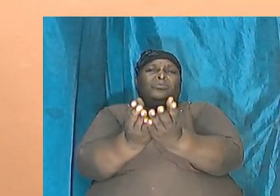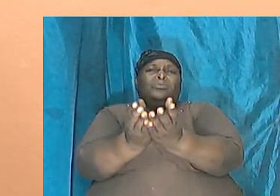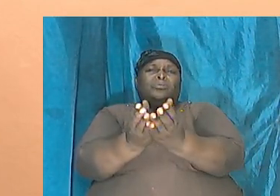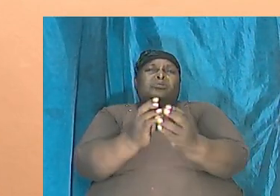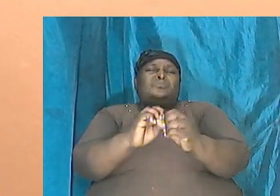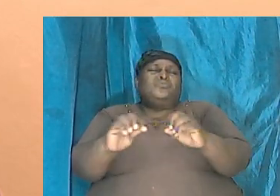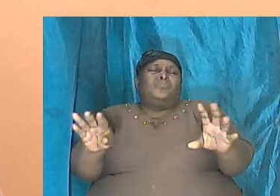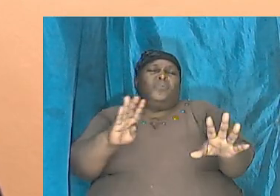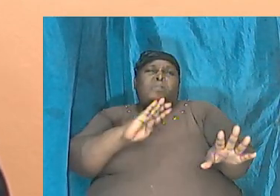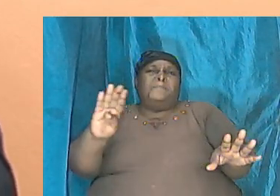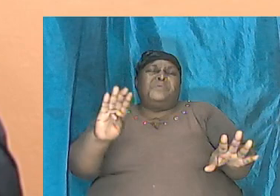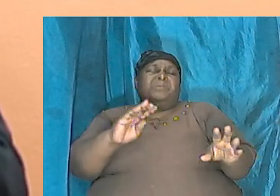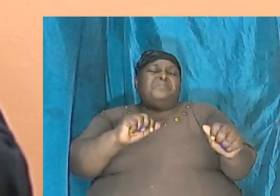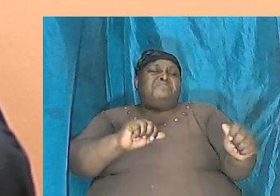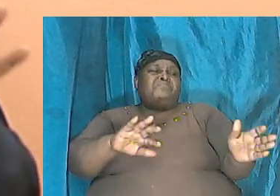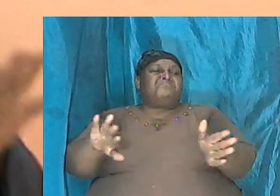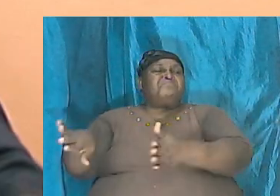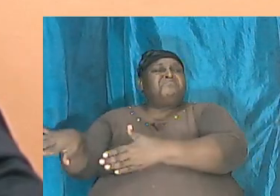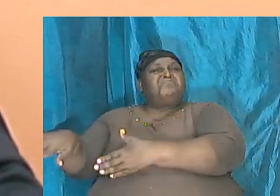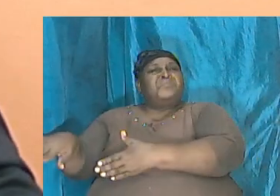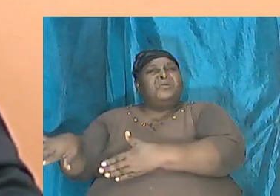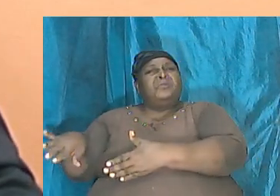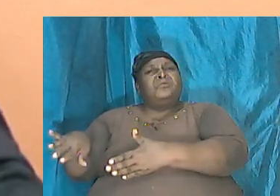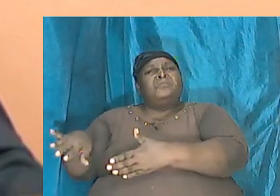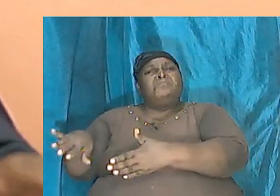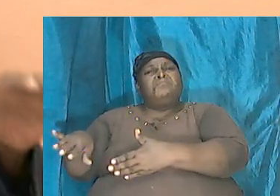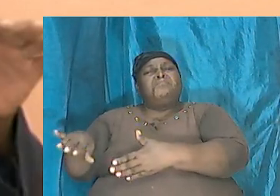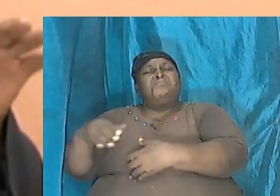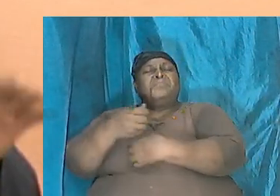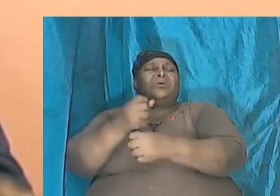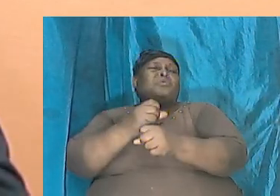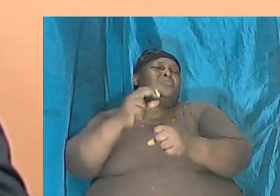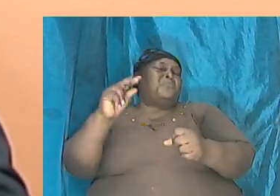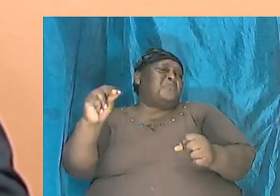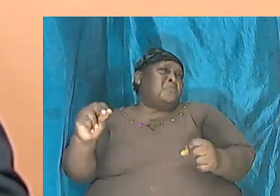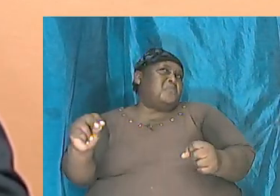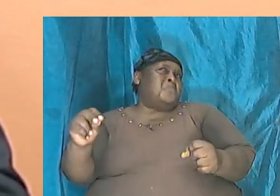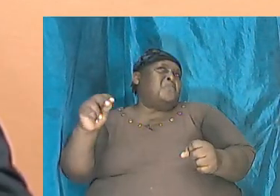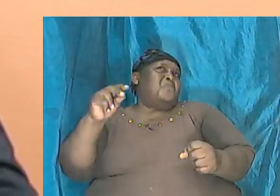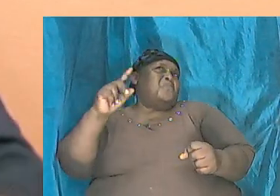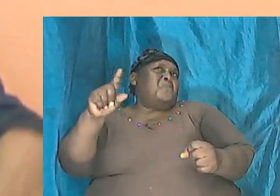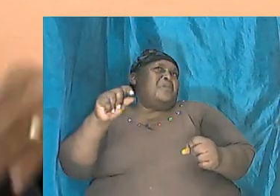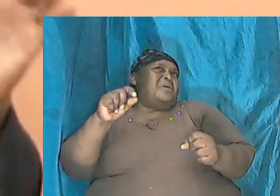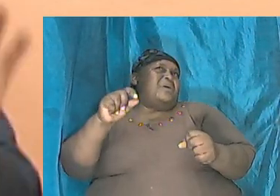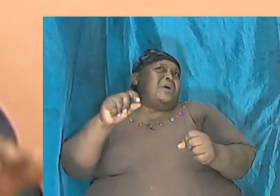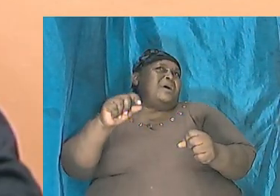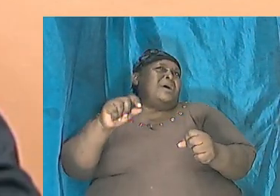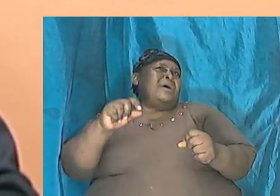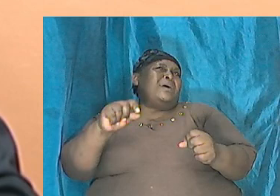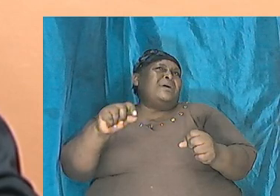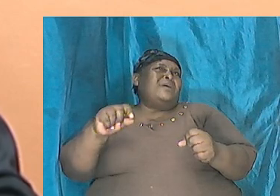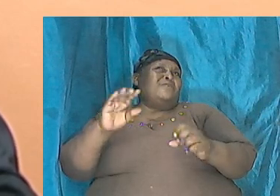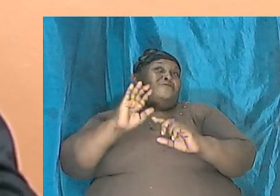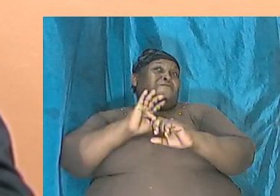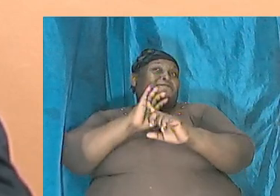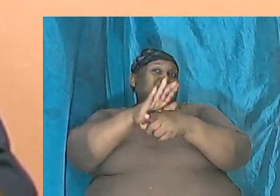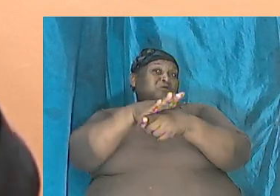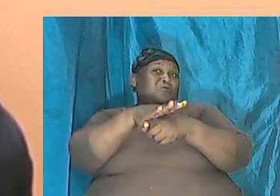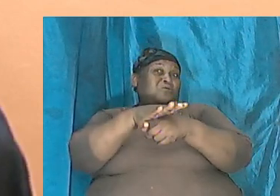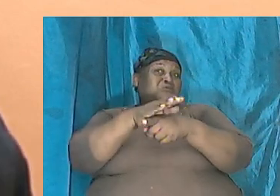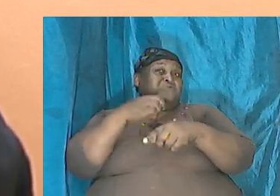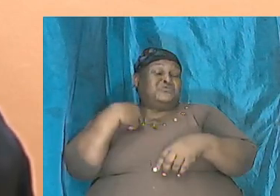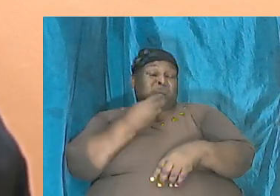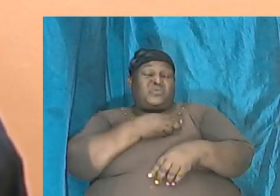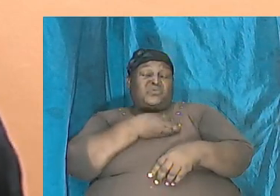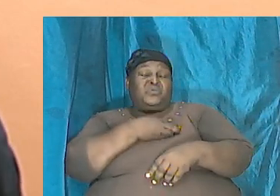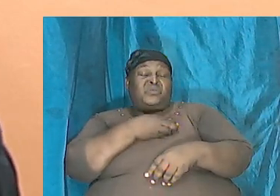aside. Don't allow for anyone to call us down that we are believing in a lie and that there is no God. I want us